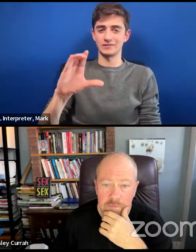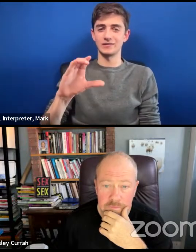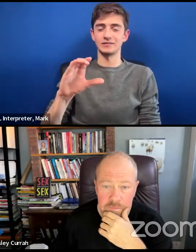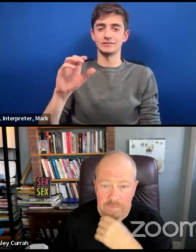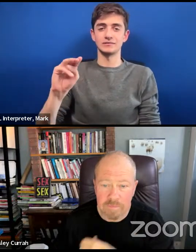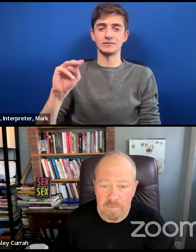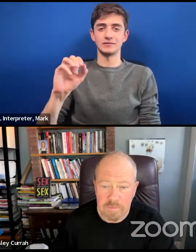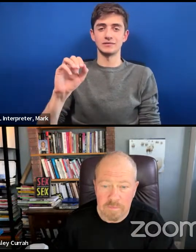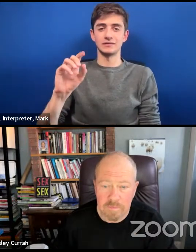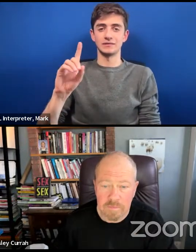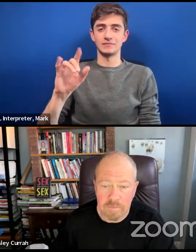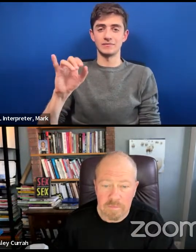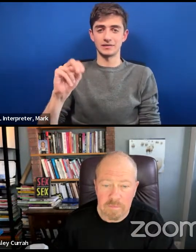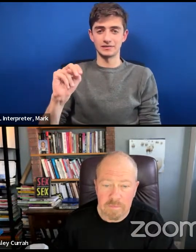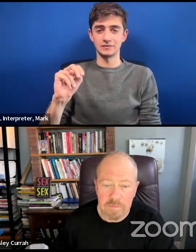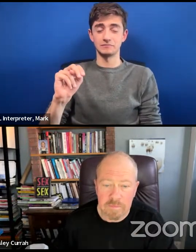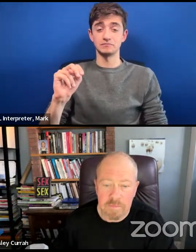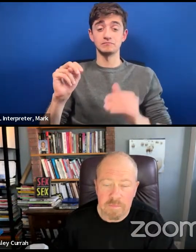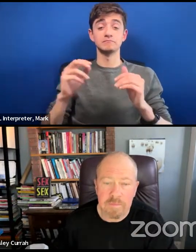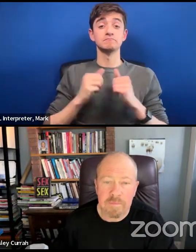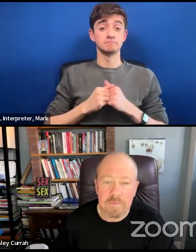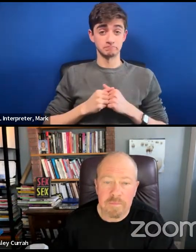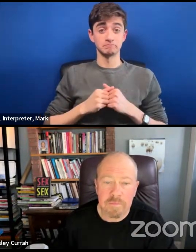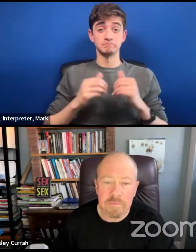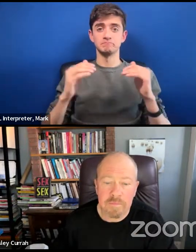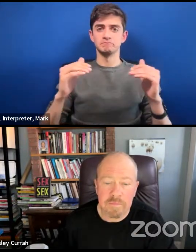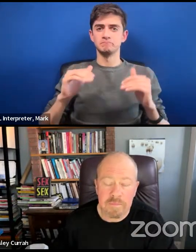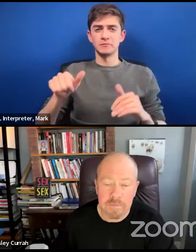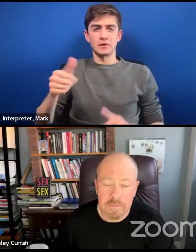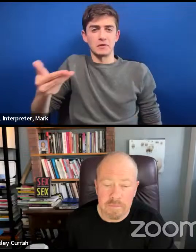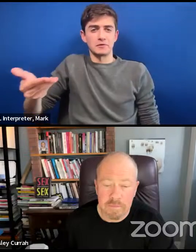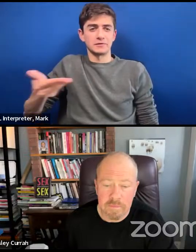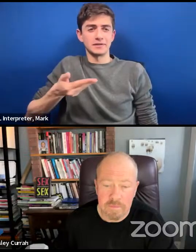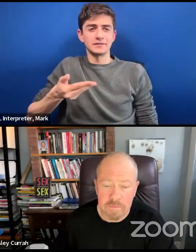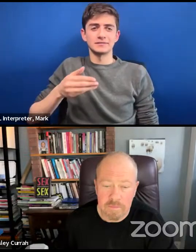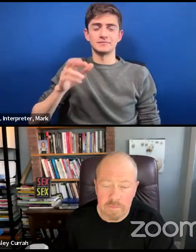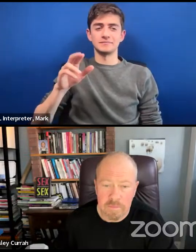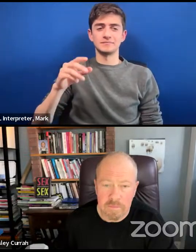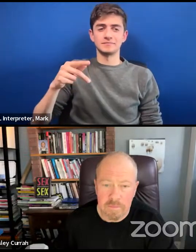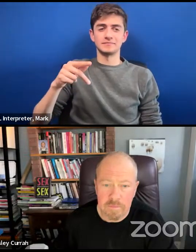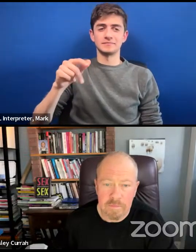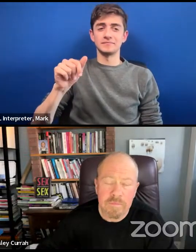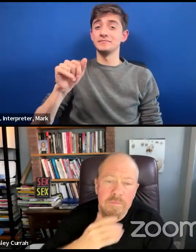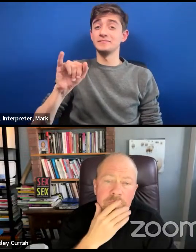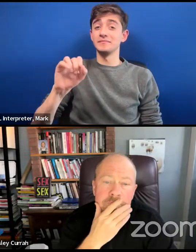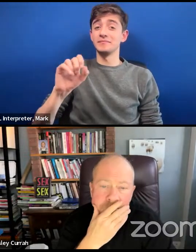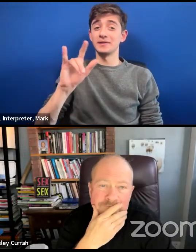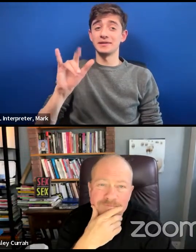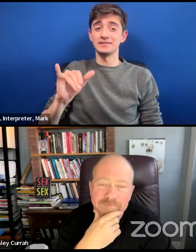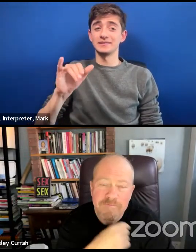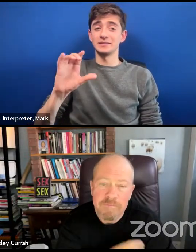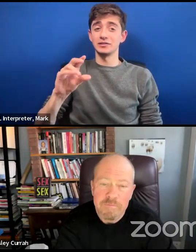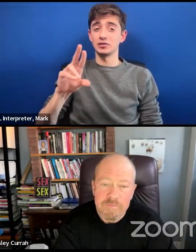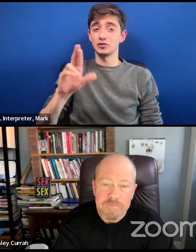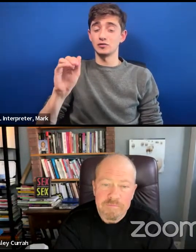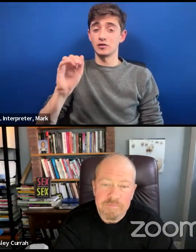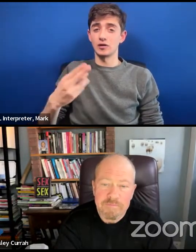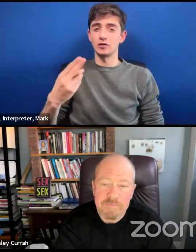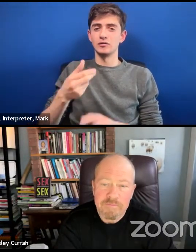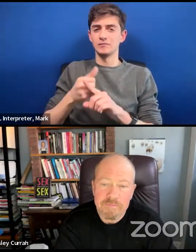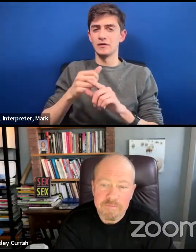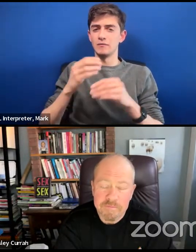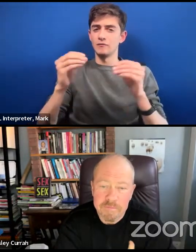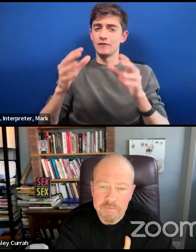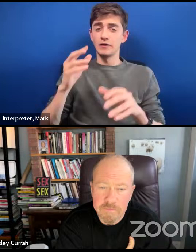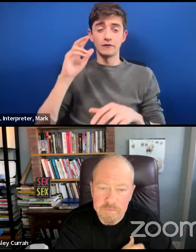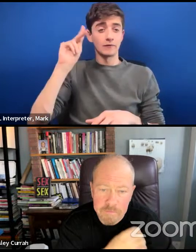and women's and gender studies at Brooklyn College and the Graduate Center of the City University of New York. Currah